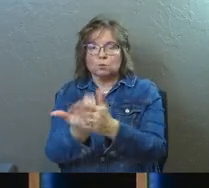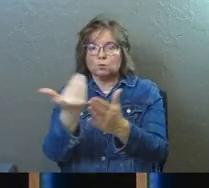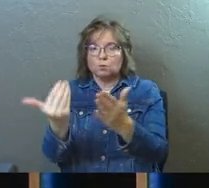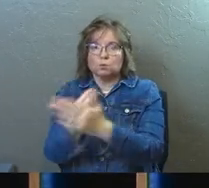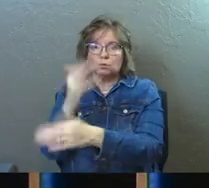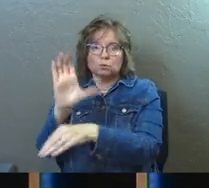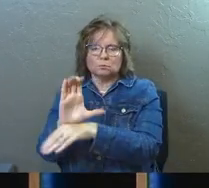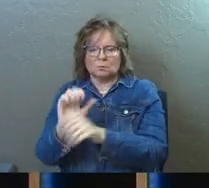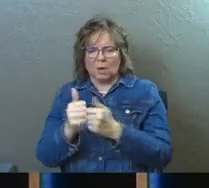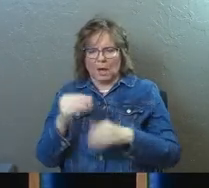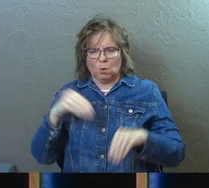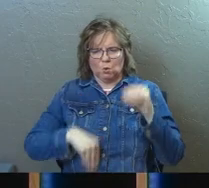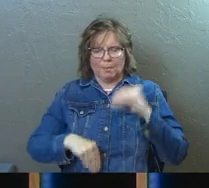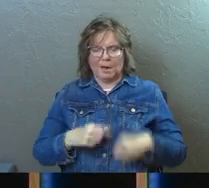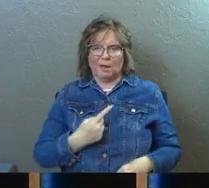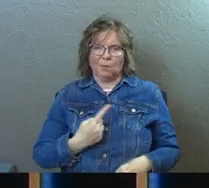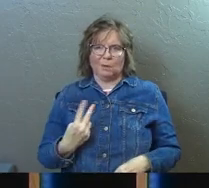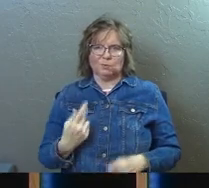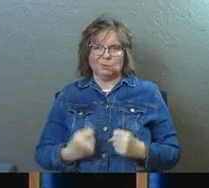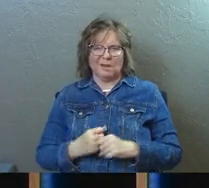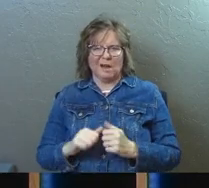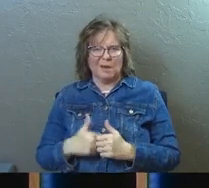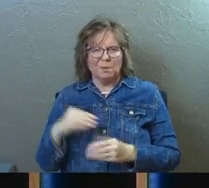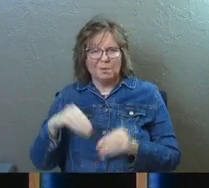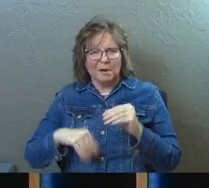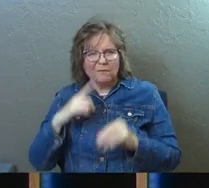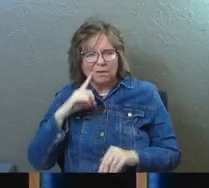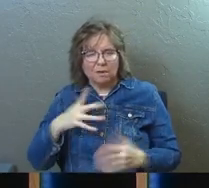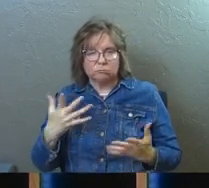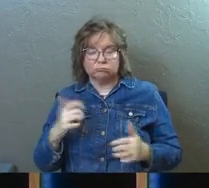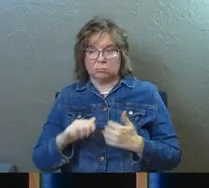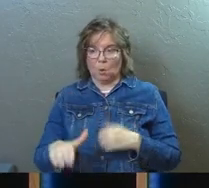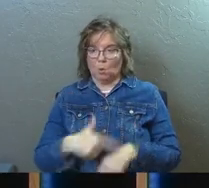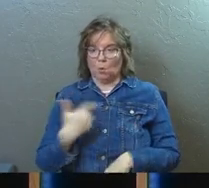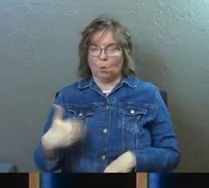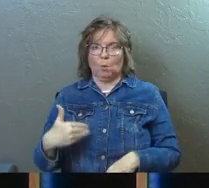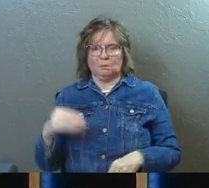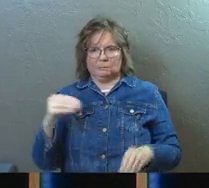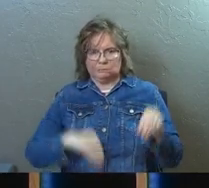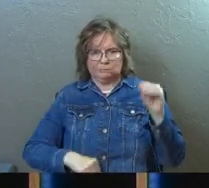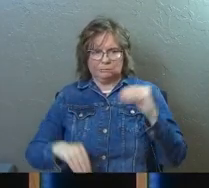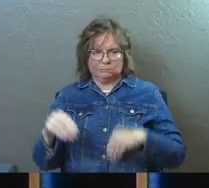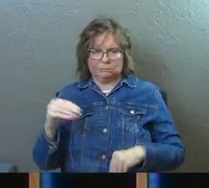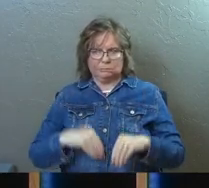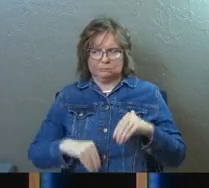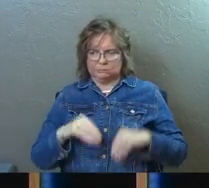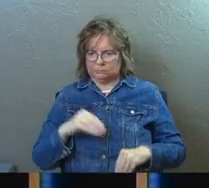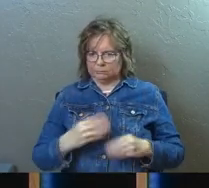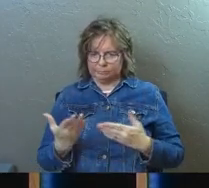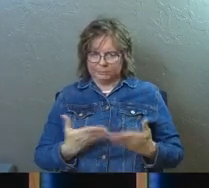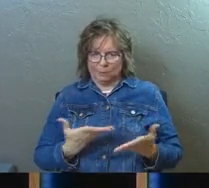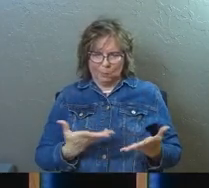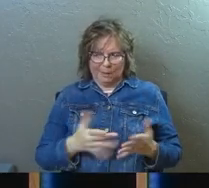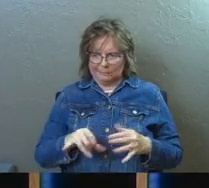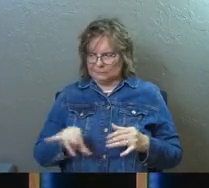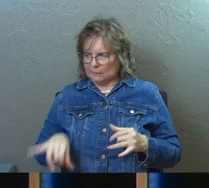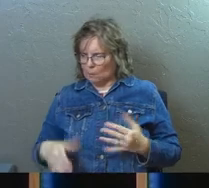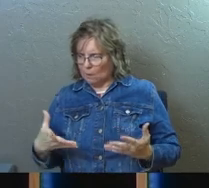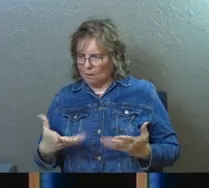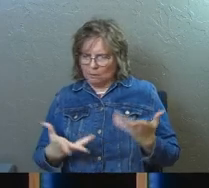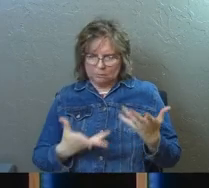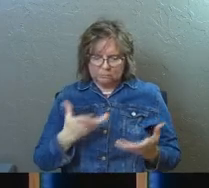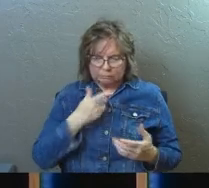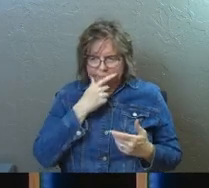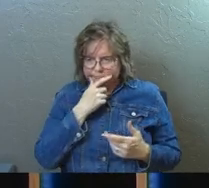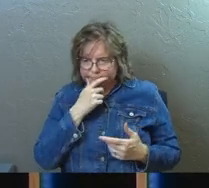so how do you pack for one to two years? How long does it take to pack and to figure out what goes and what stays, and